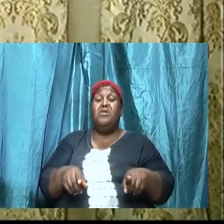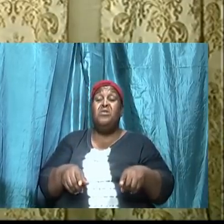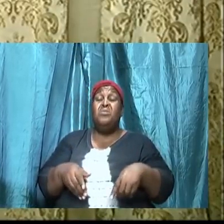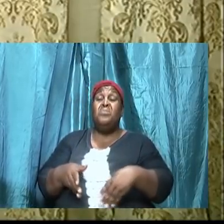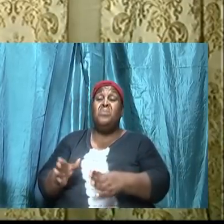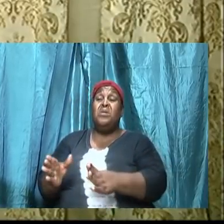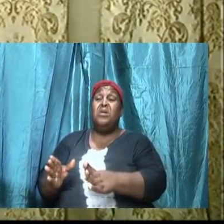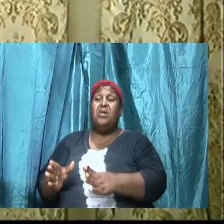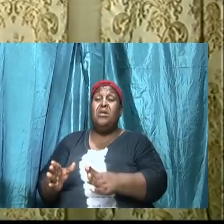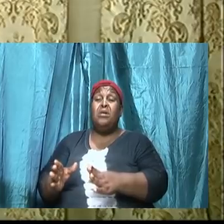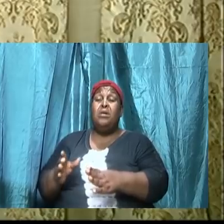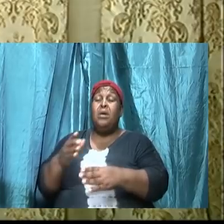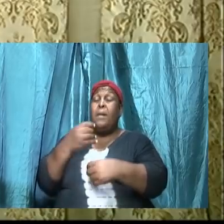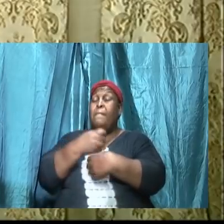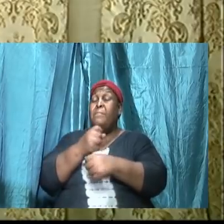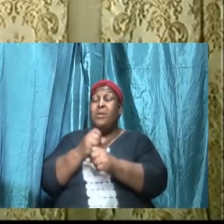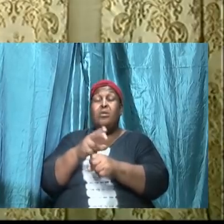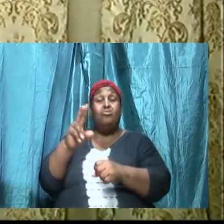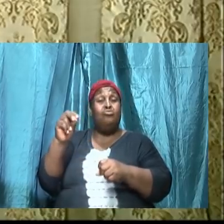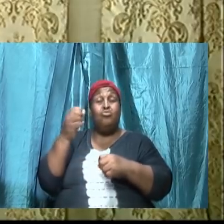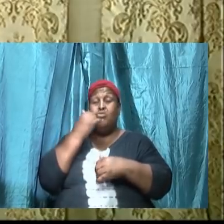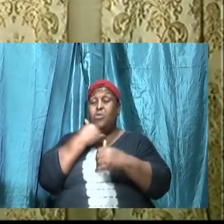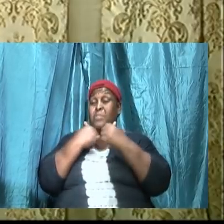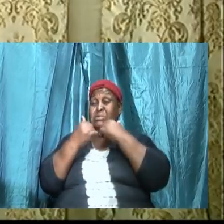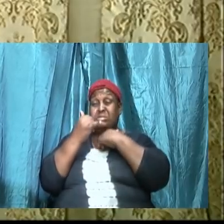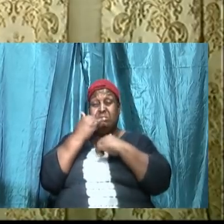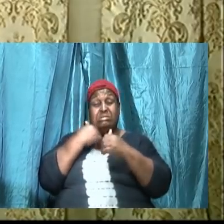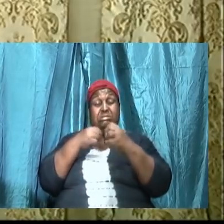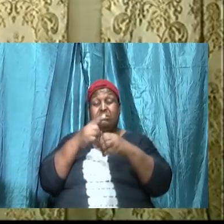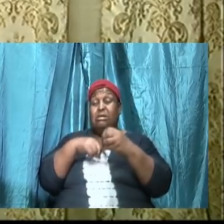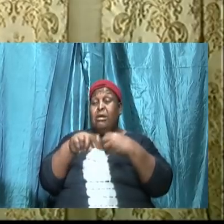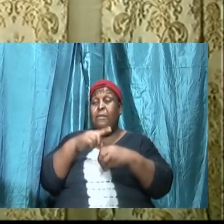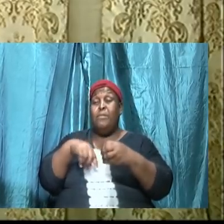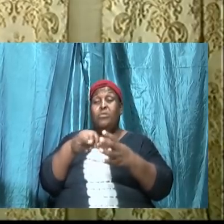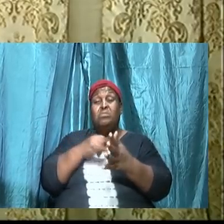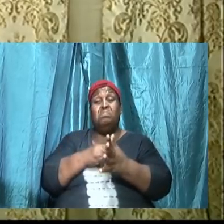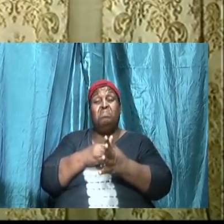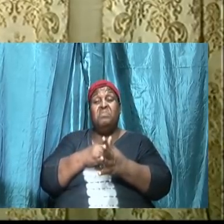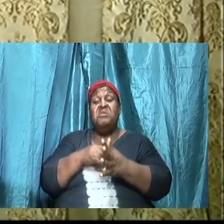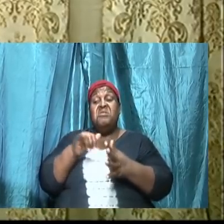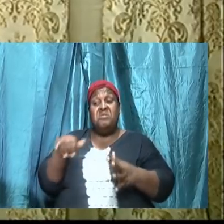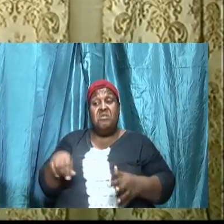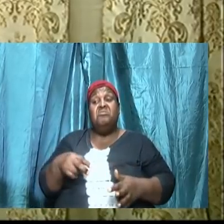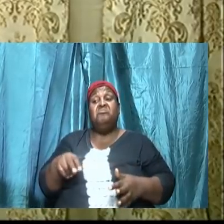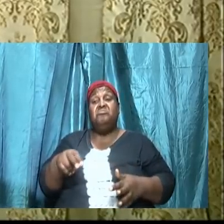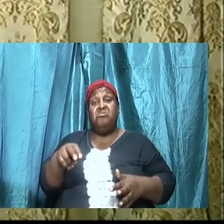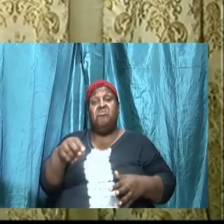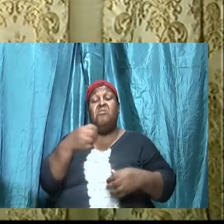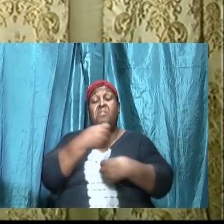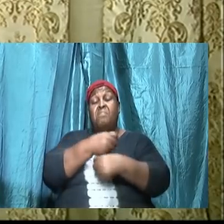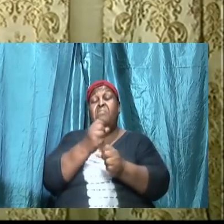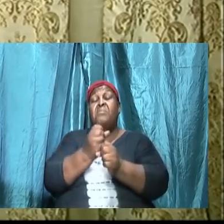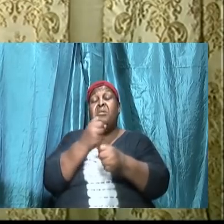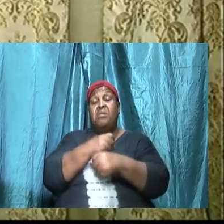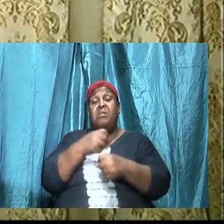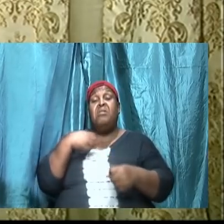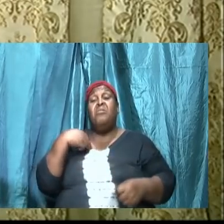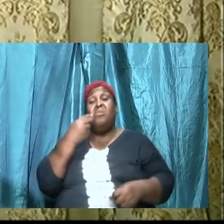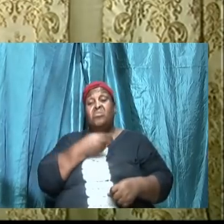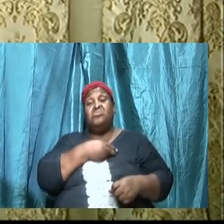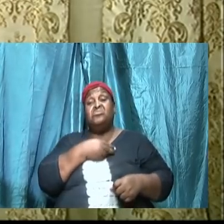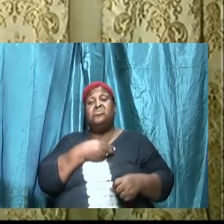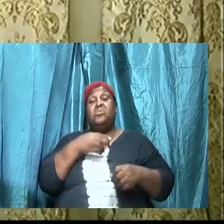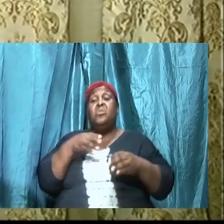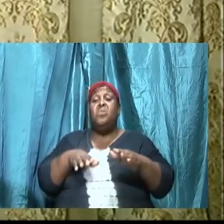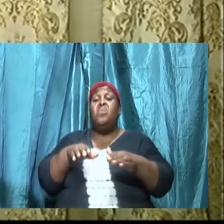journey. And that journey will allow us or allows us to walk in a particular direction.